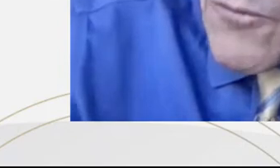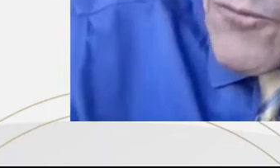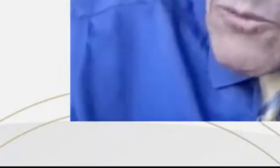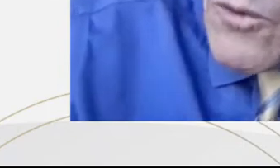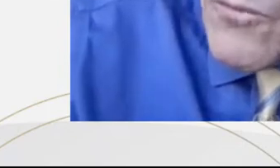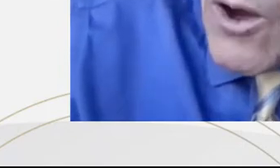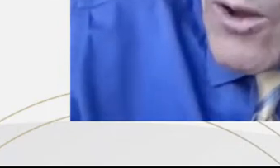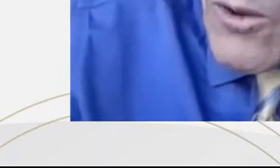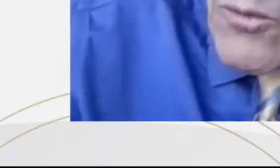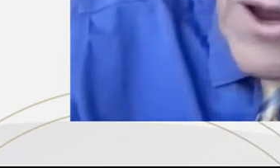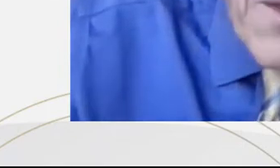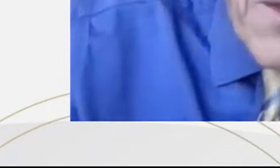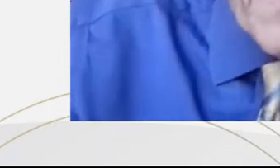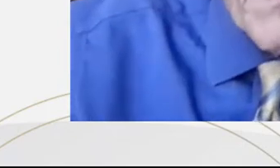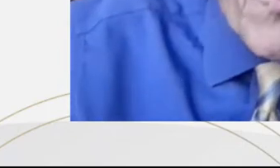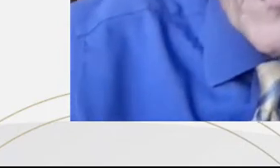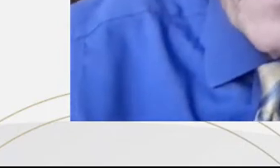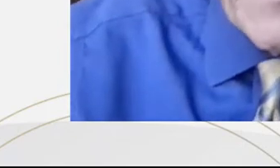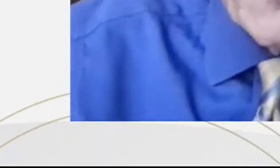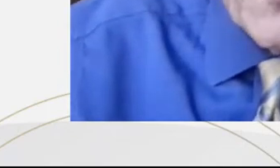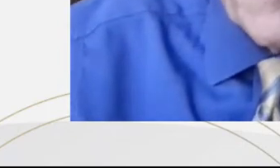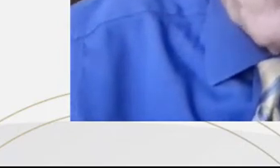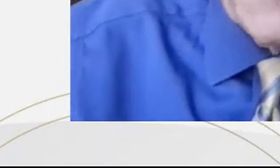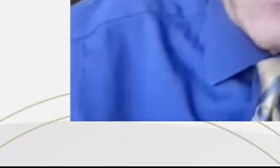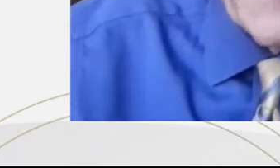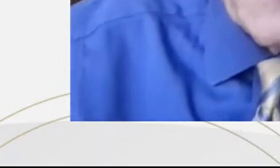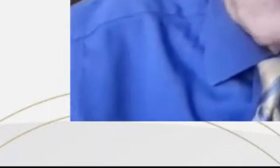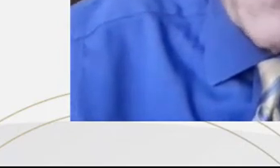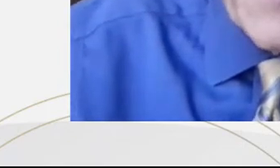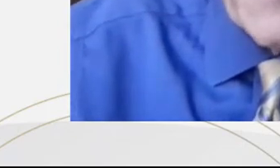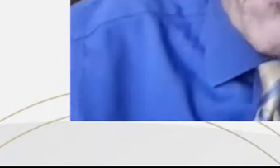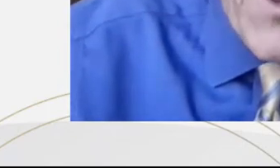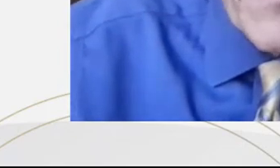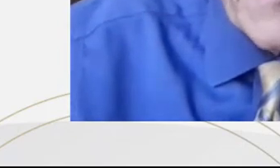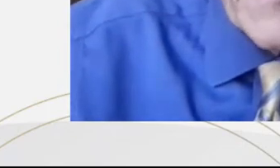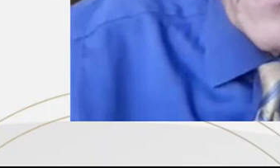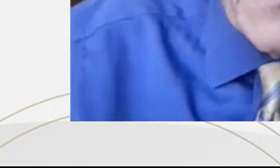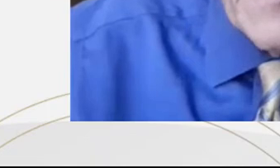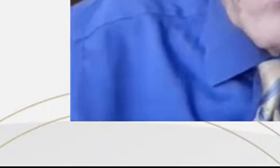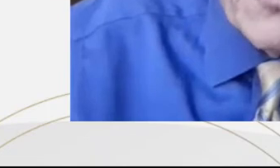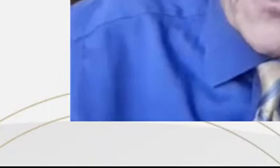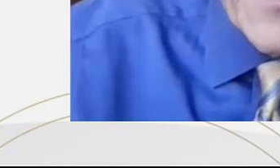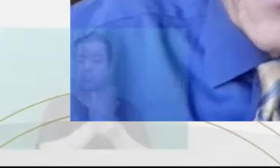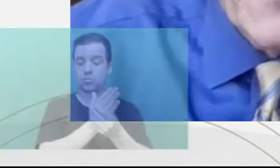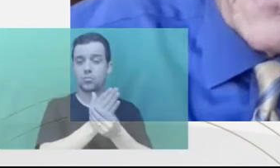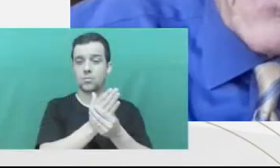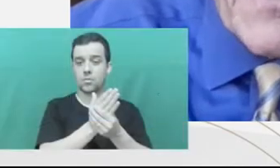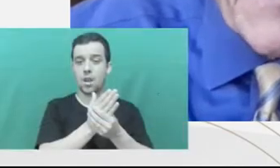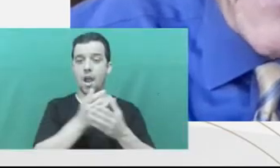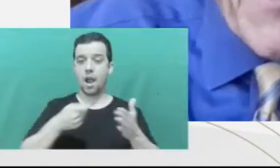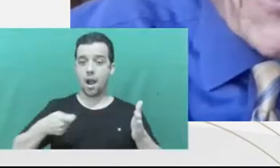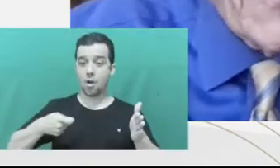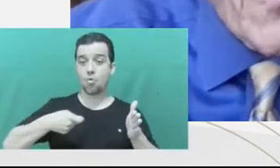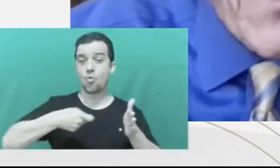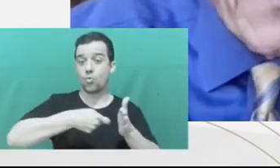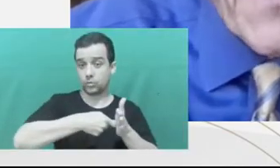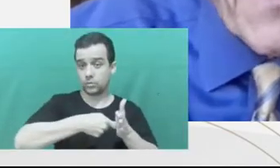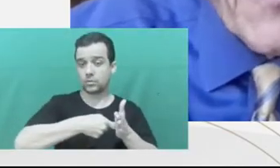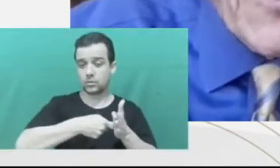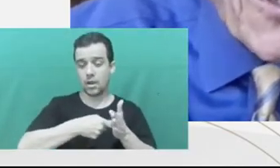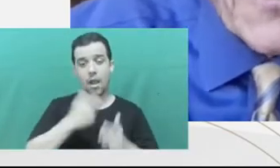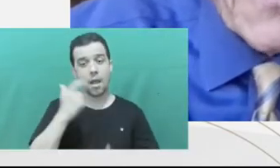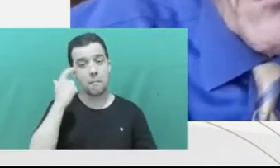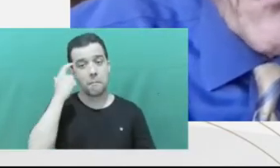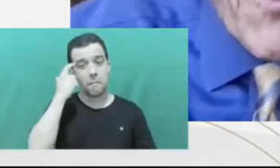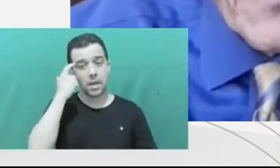and therefore move all around this board in terms of the sentences they can promise. But judges are constrained